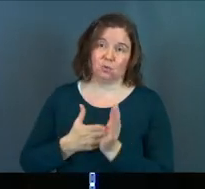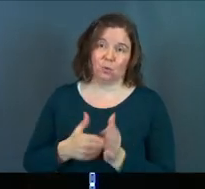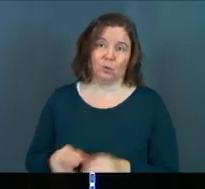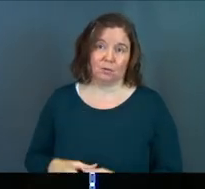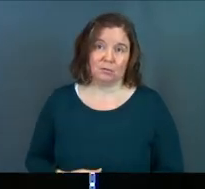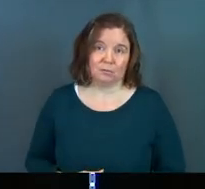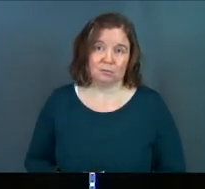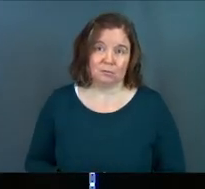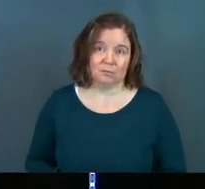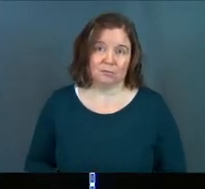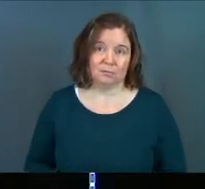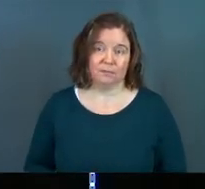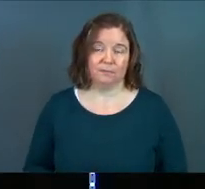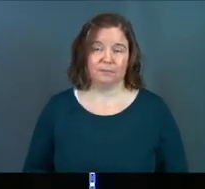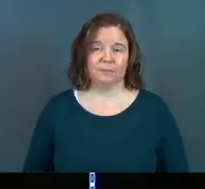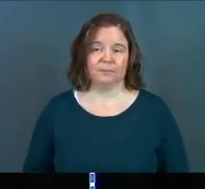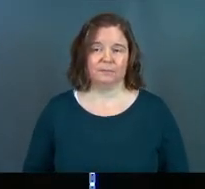truth.